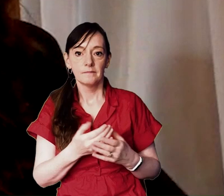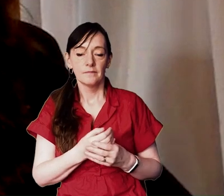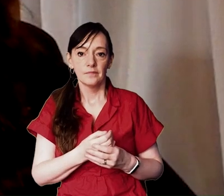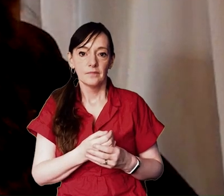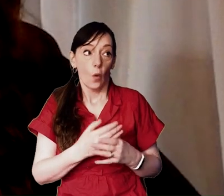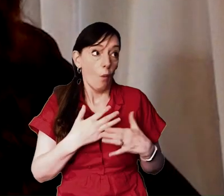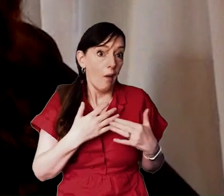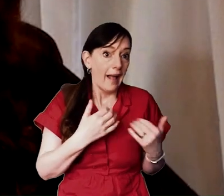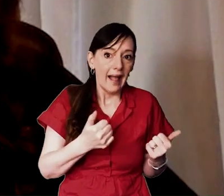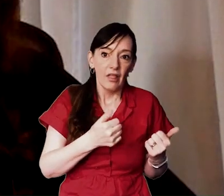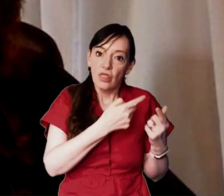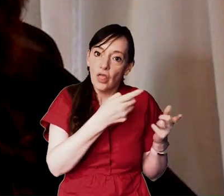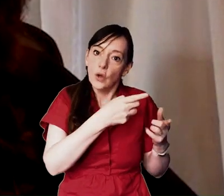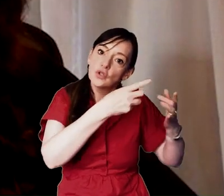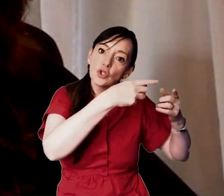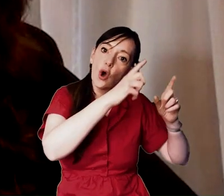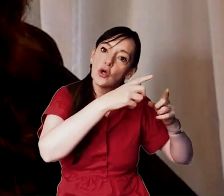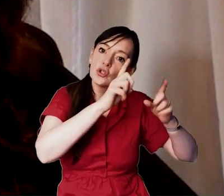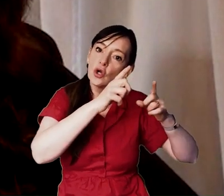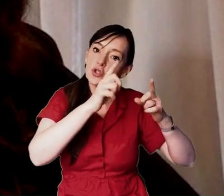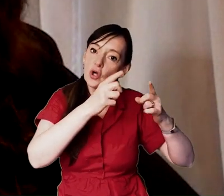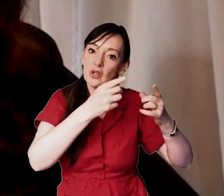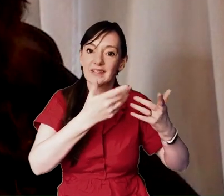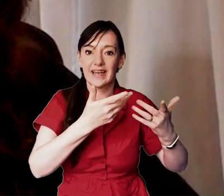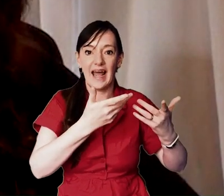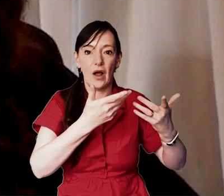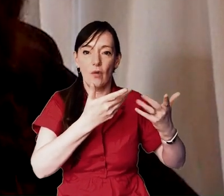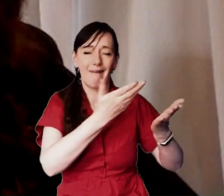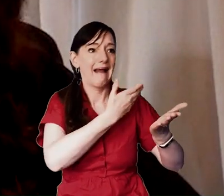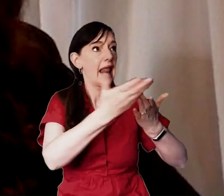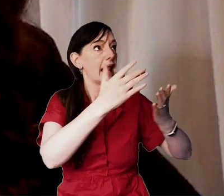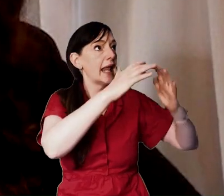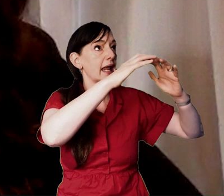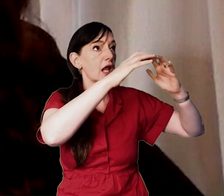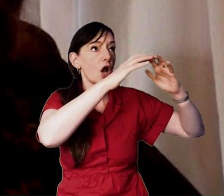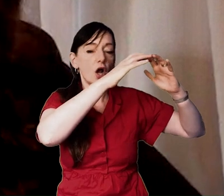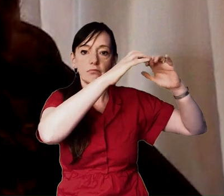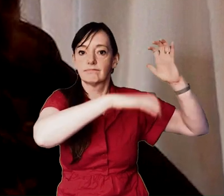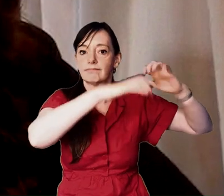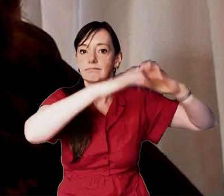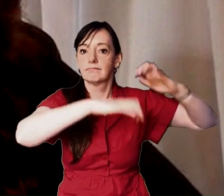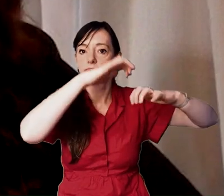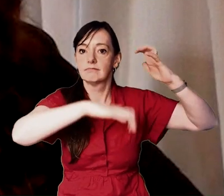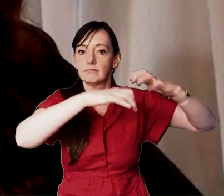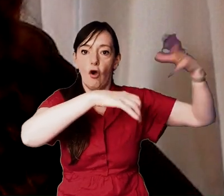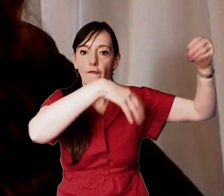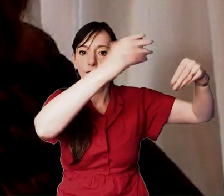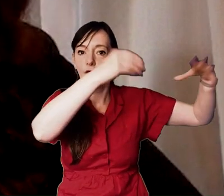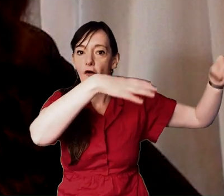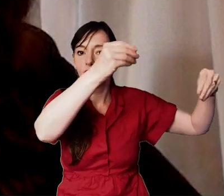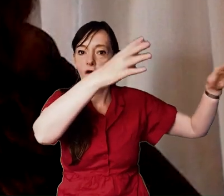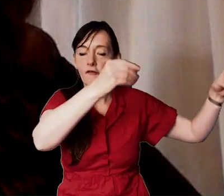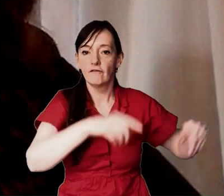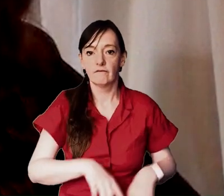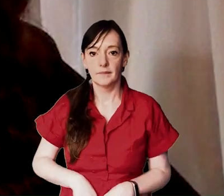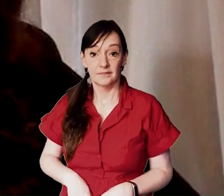singleness health they're all being toppled much more visibly than usual in the west it's like